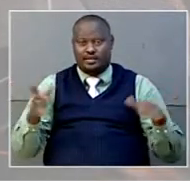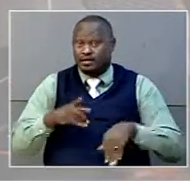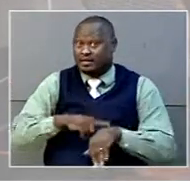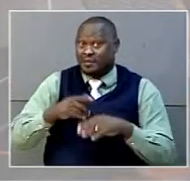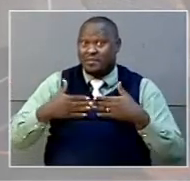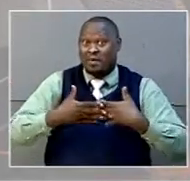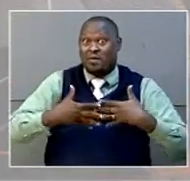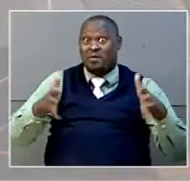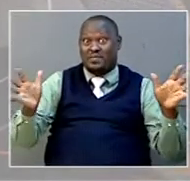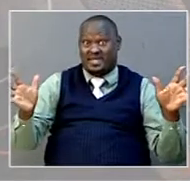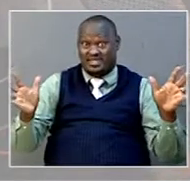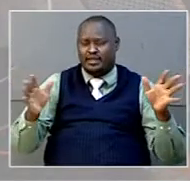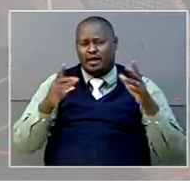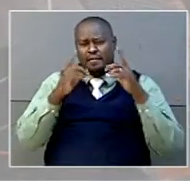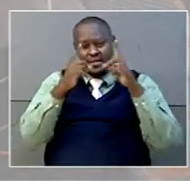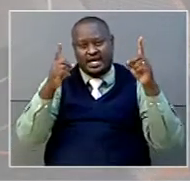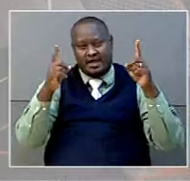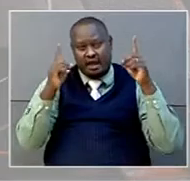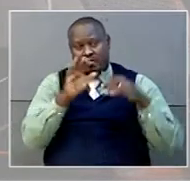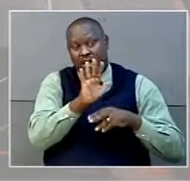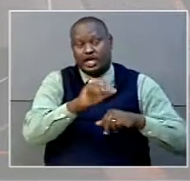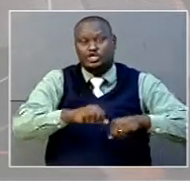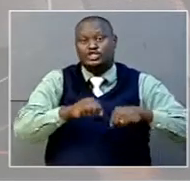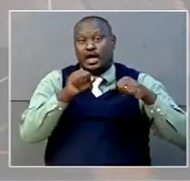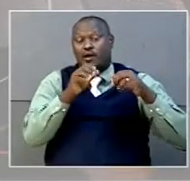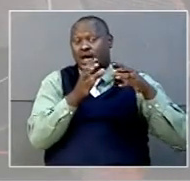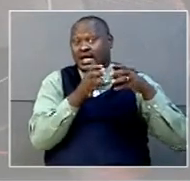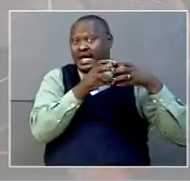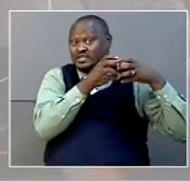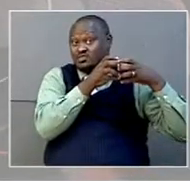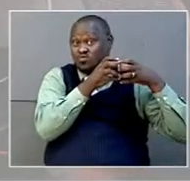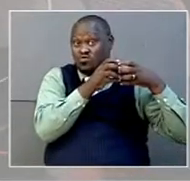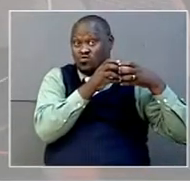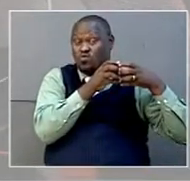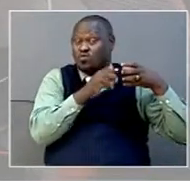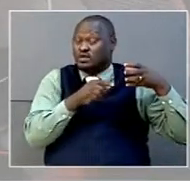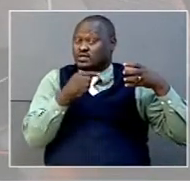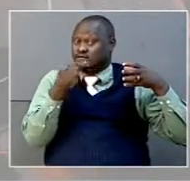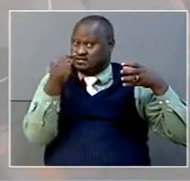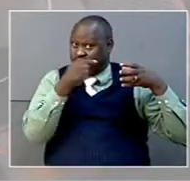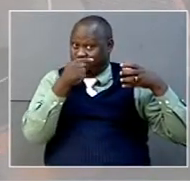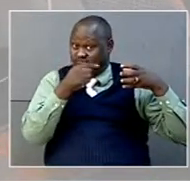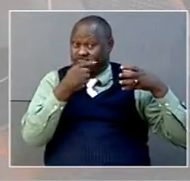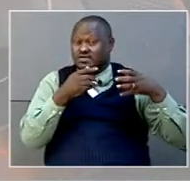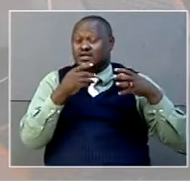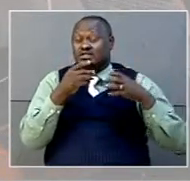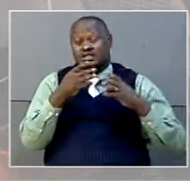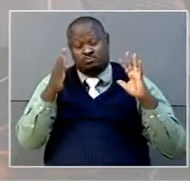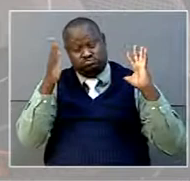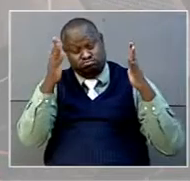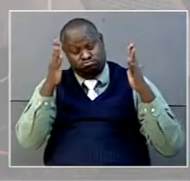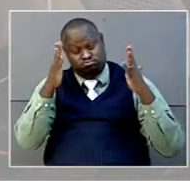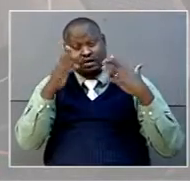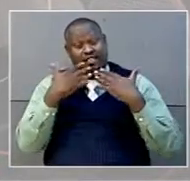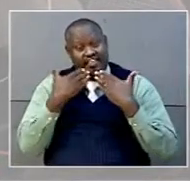the gate, Mercury University Chairman Council Engineer Dr. Charles Wana Etienne expressed the gratitude